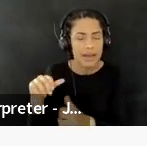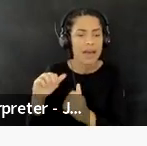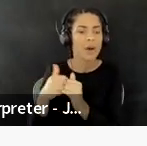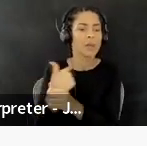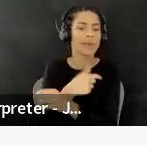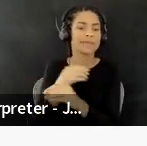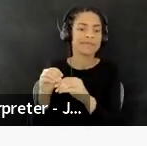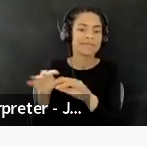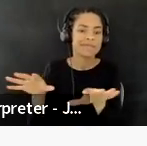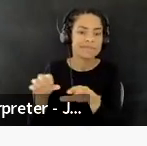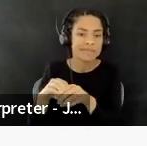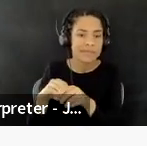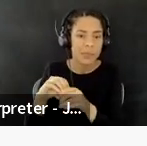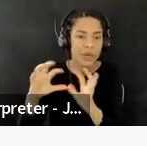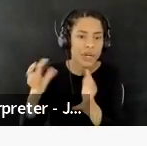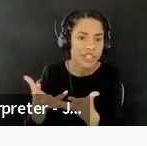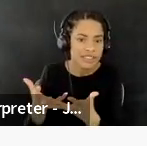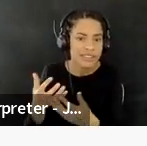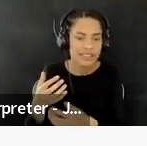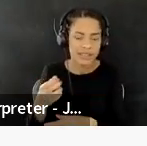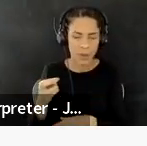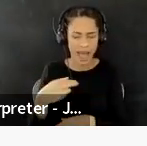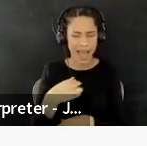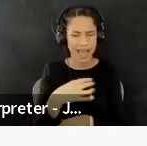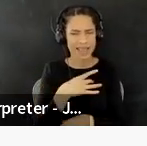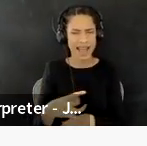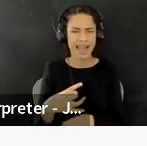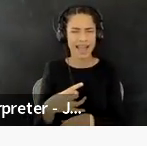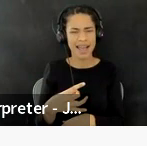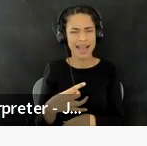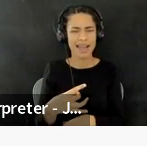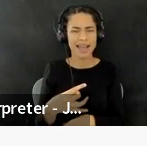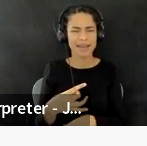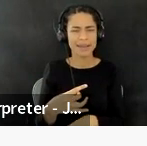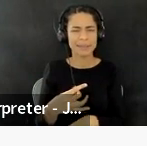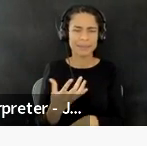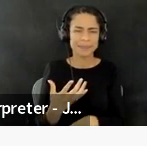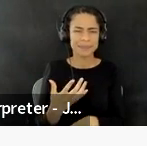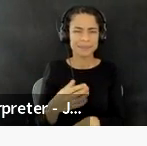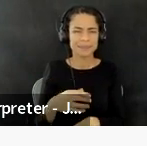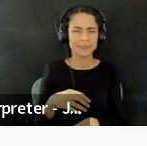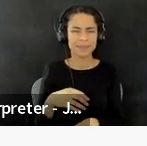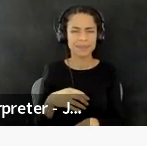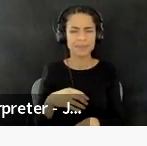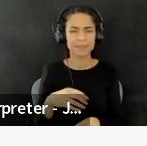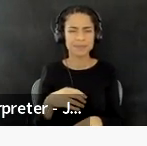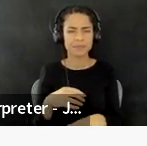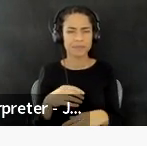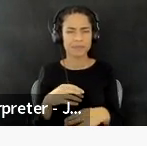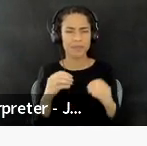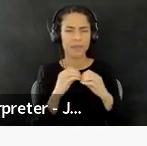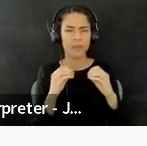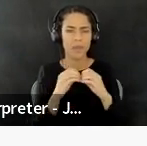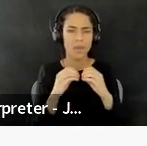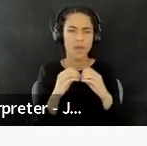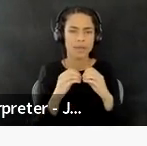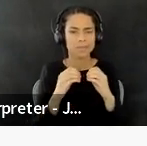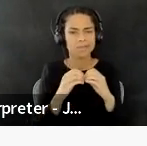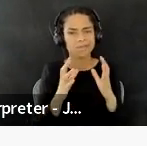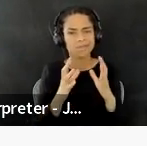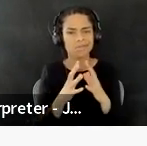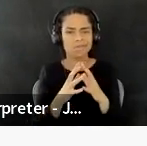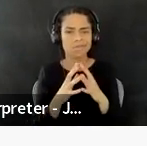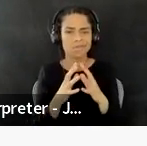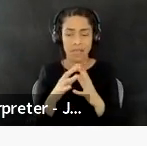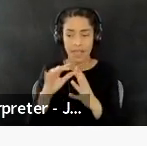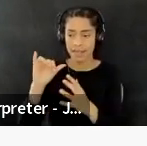And I love this, um, this sort of, um, deconstructing of, of that